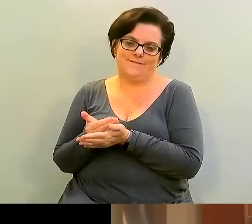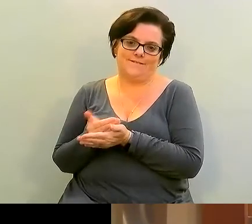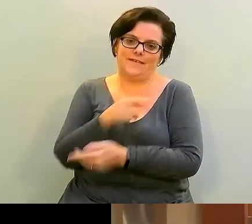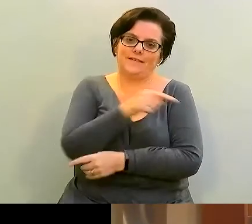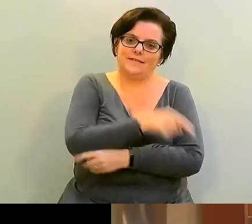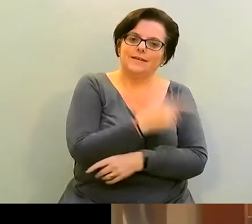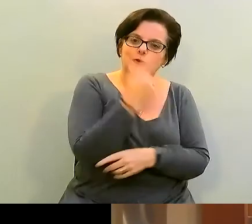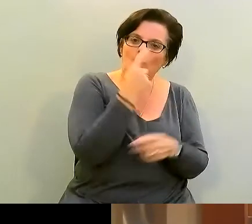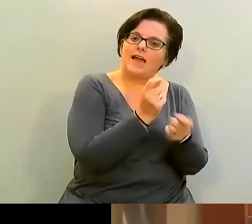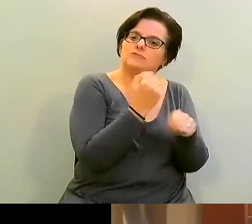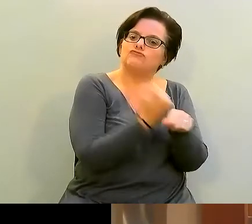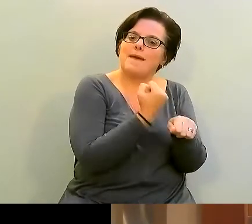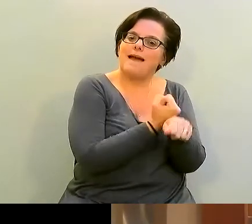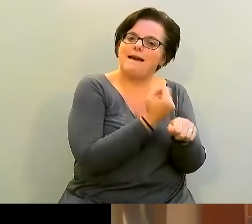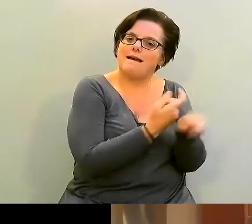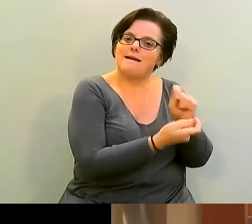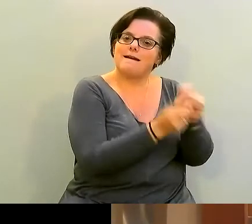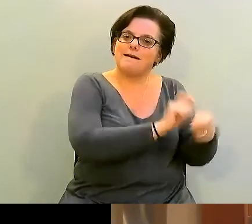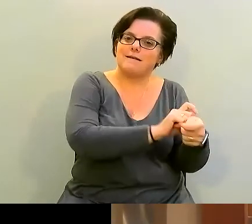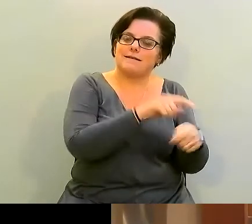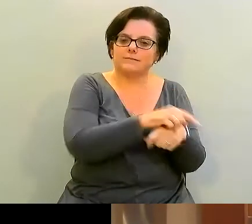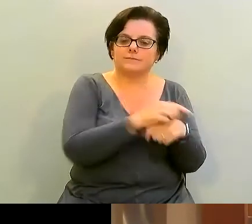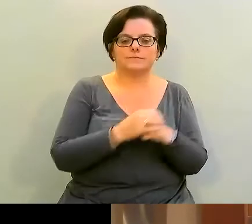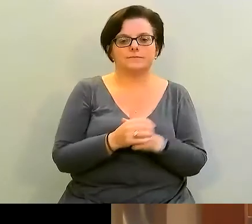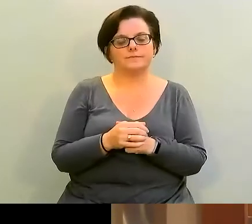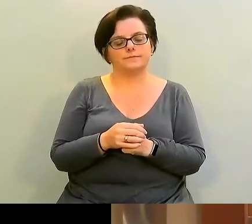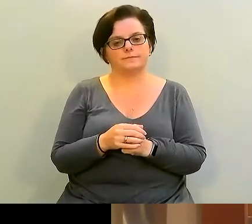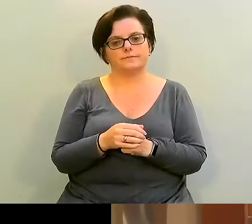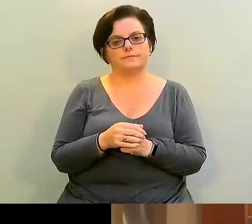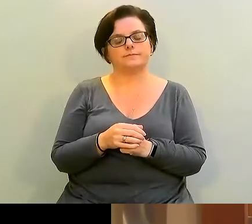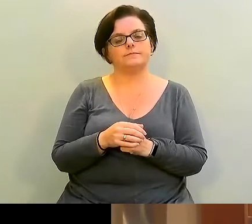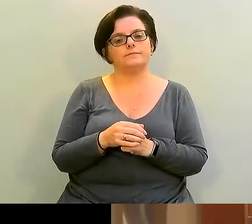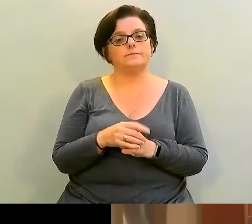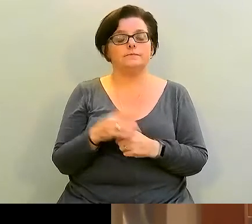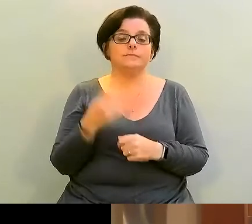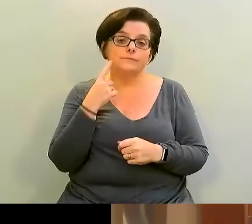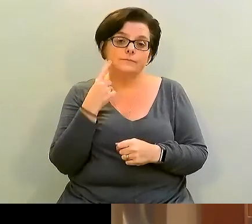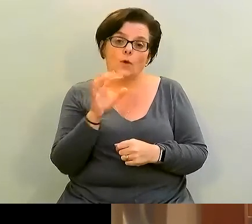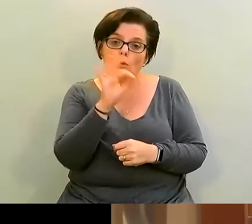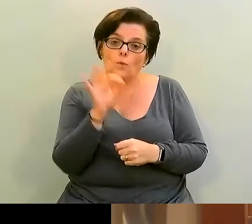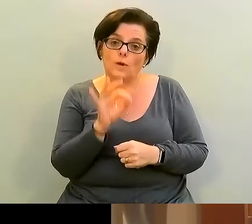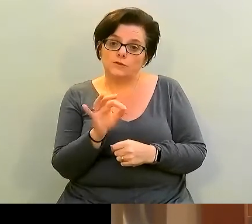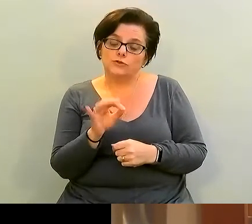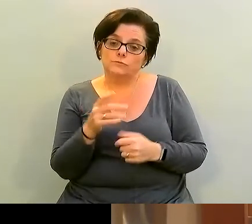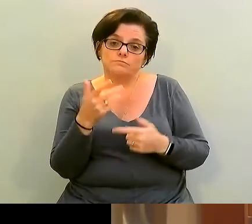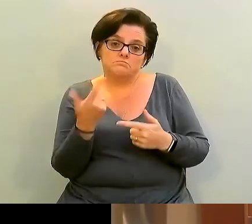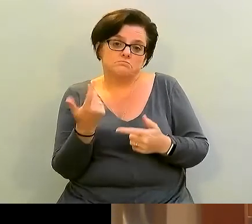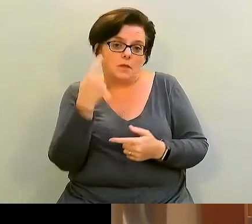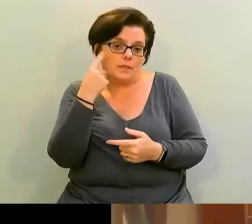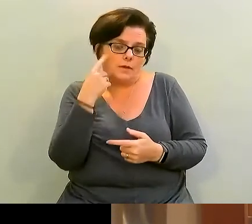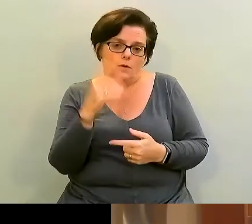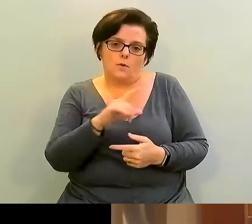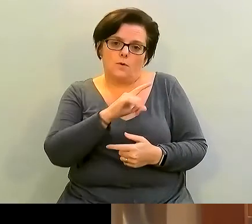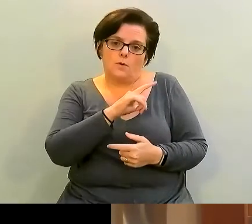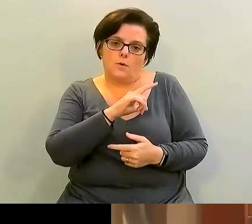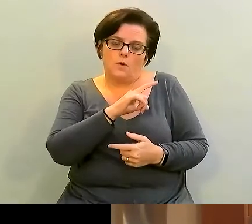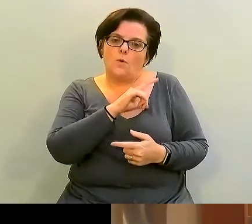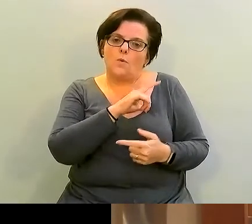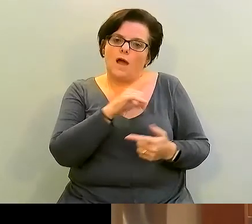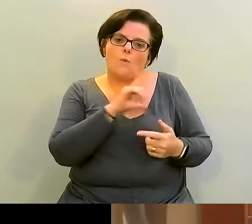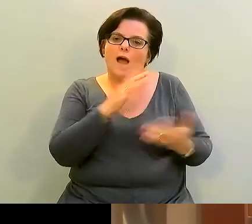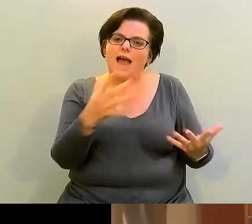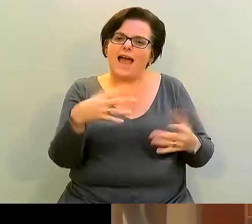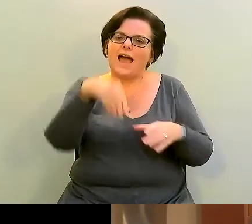mix our marinade together. And I think a good question at this point would be, well, why do we need to do that? Why don't we just brush it on the